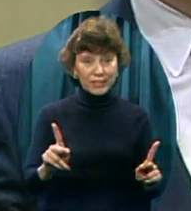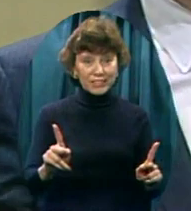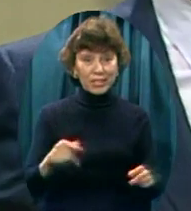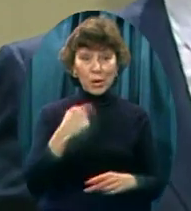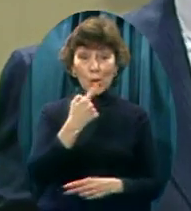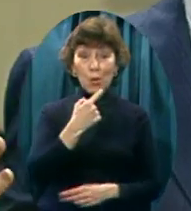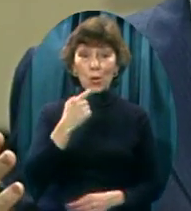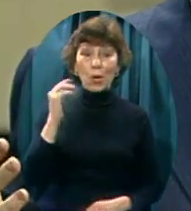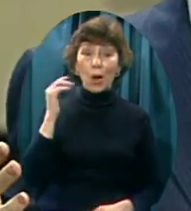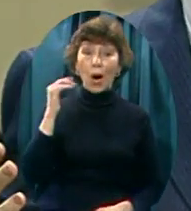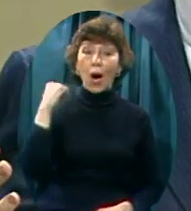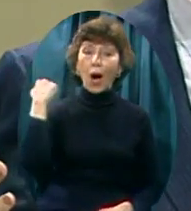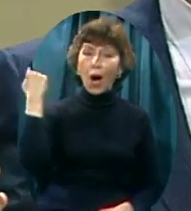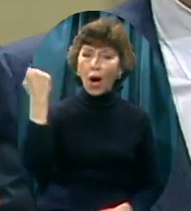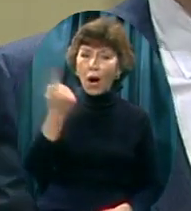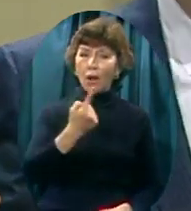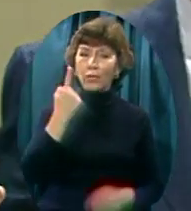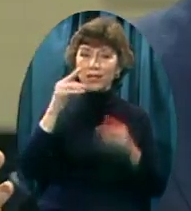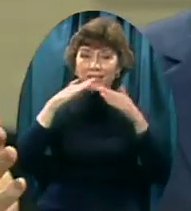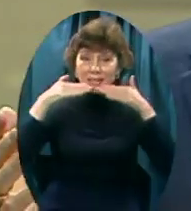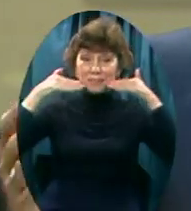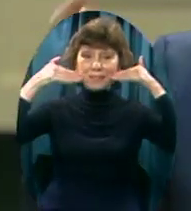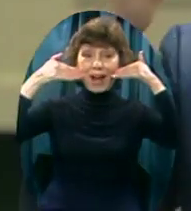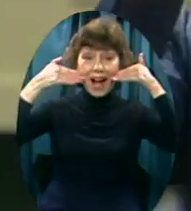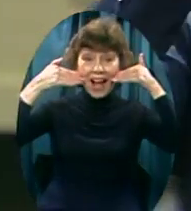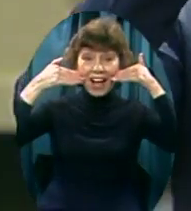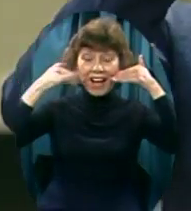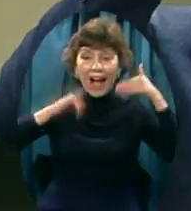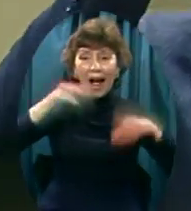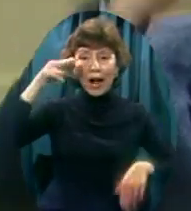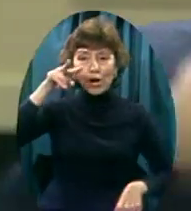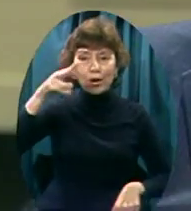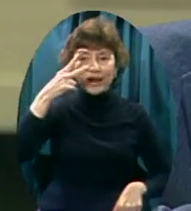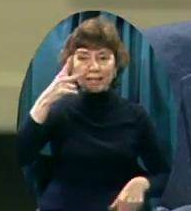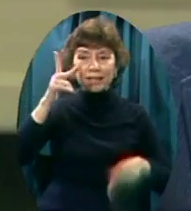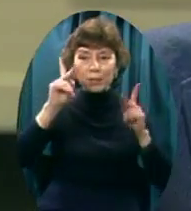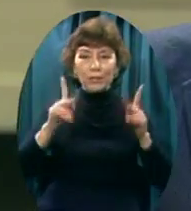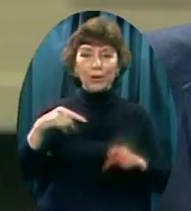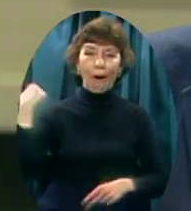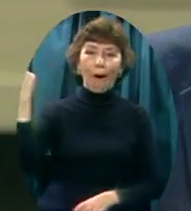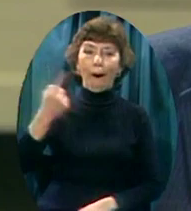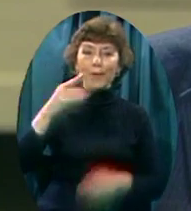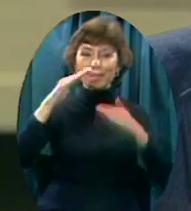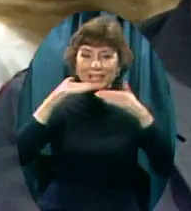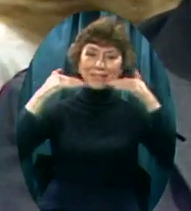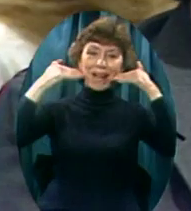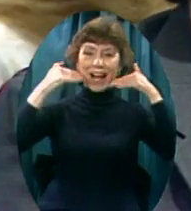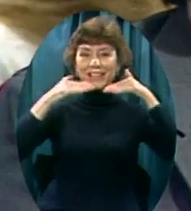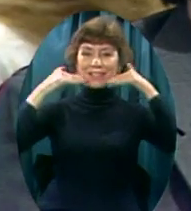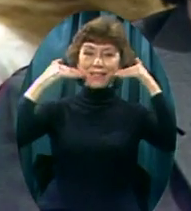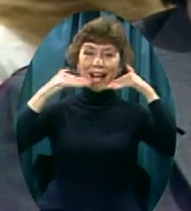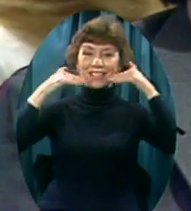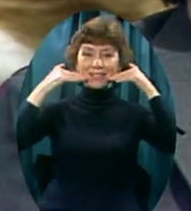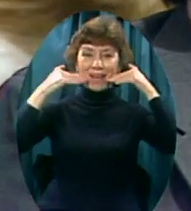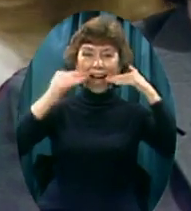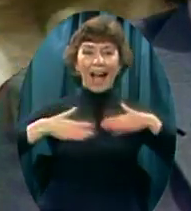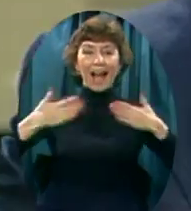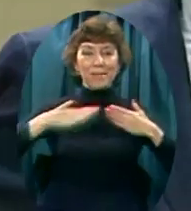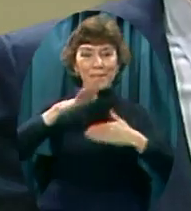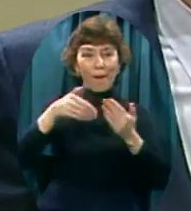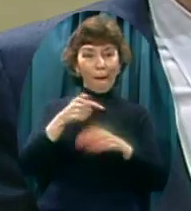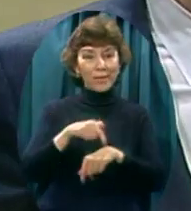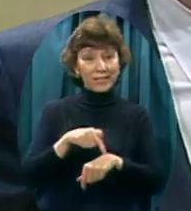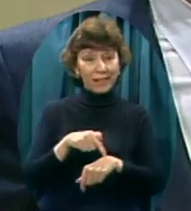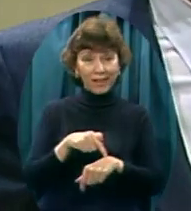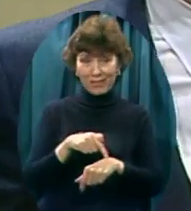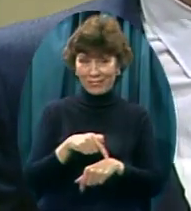smiling The whole hour I know he either has a problem Up here Or down here Somewhere Nobody smiles all the time